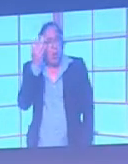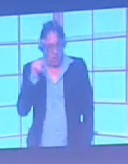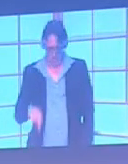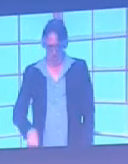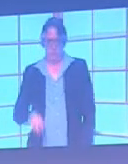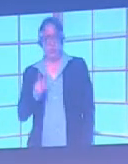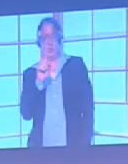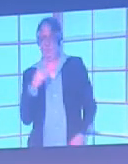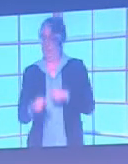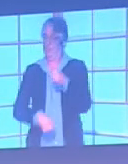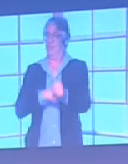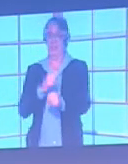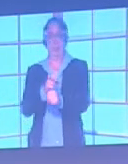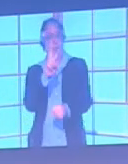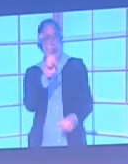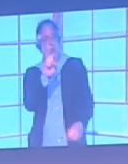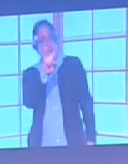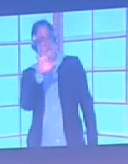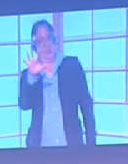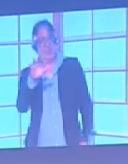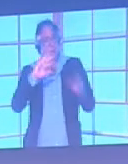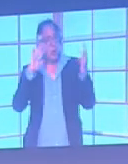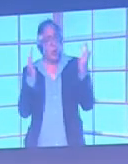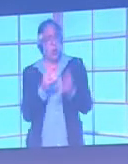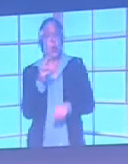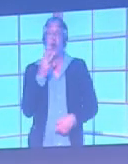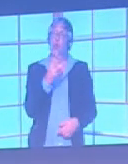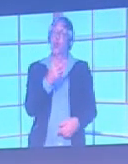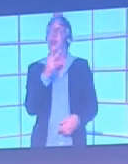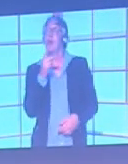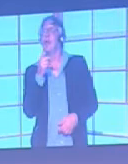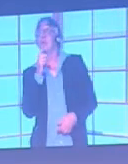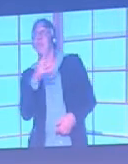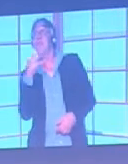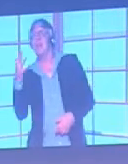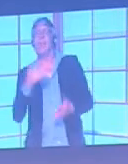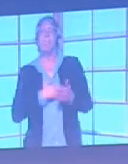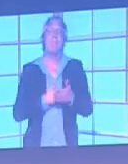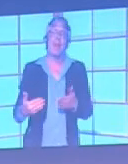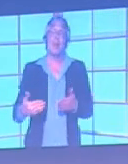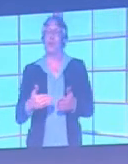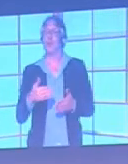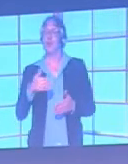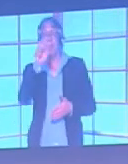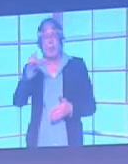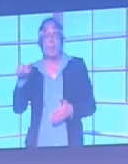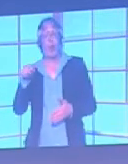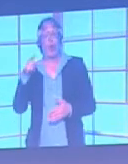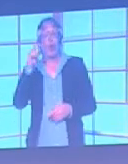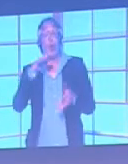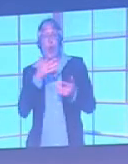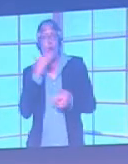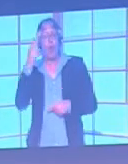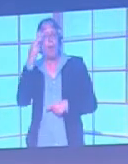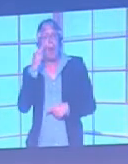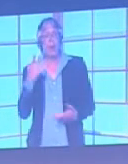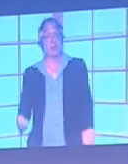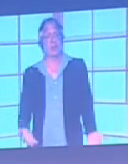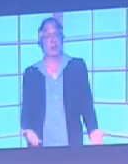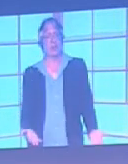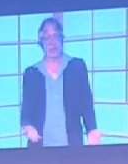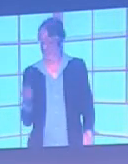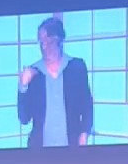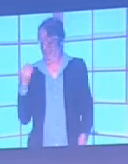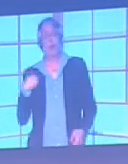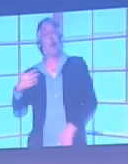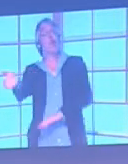21st century and we've got 320 million colour blind people. Well I gave a talk to the Premier League a couple of weeks ago and I discovered a